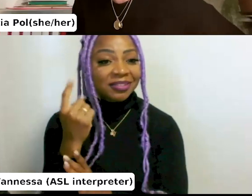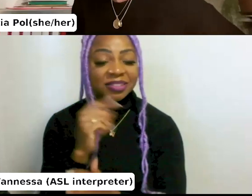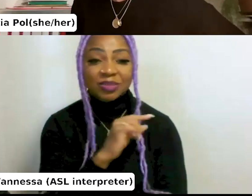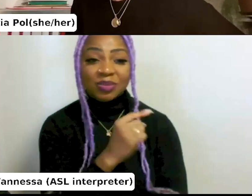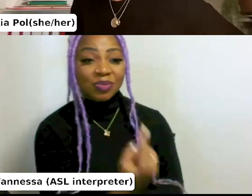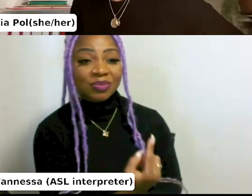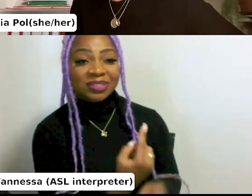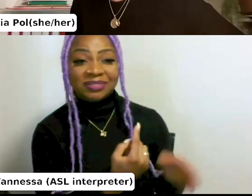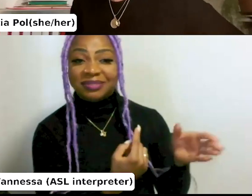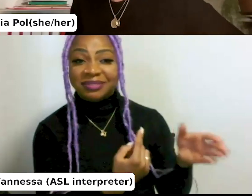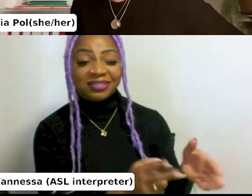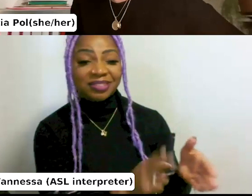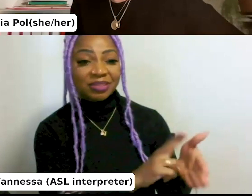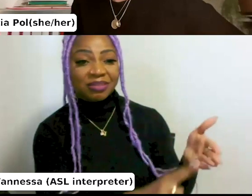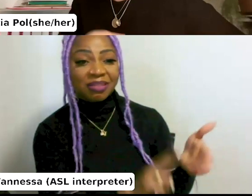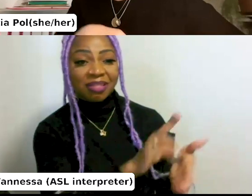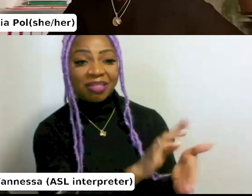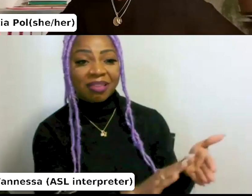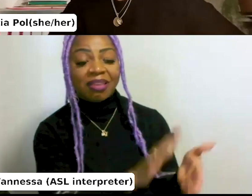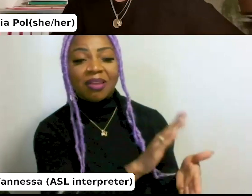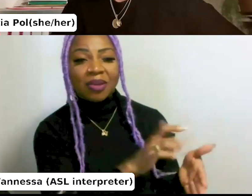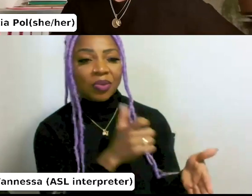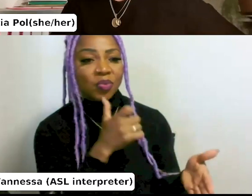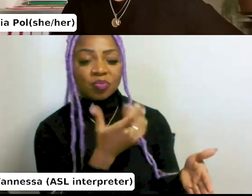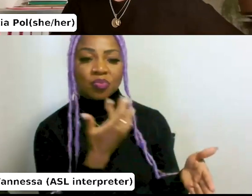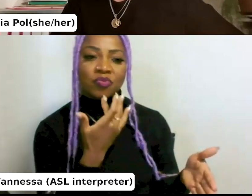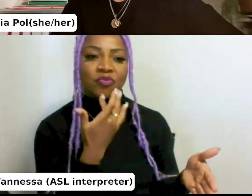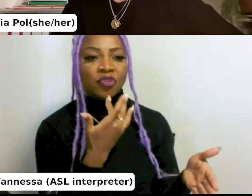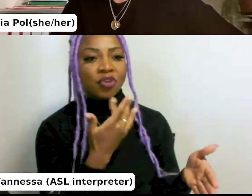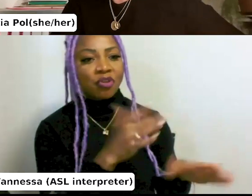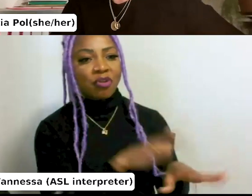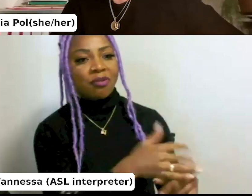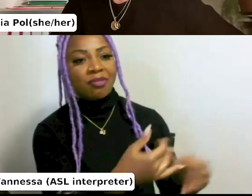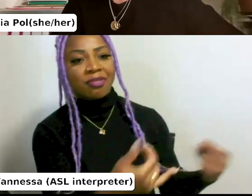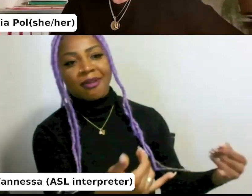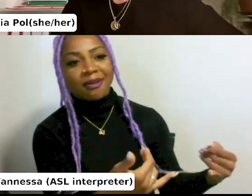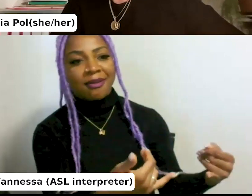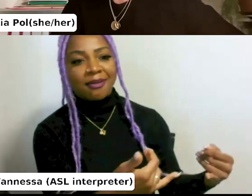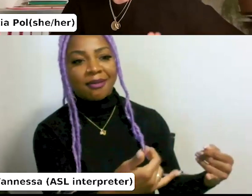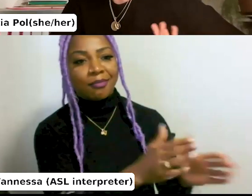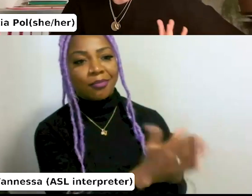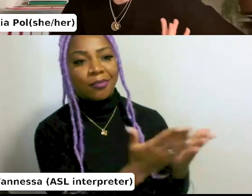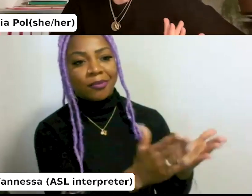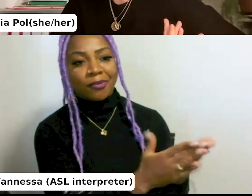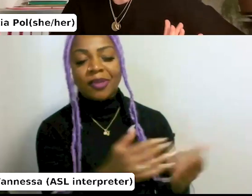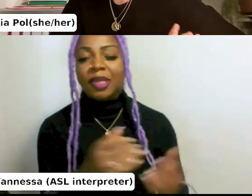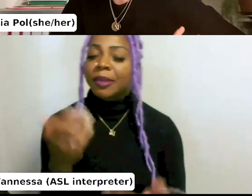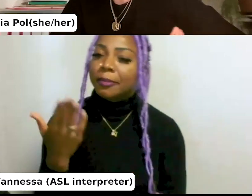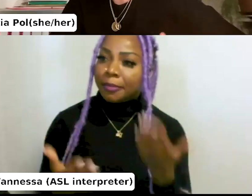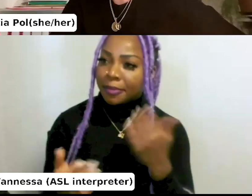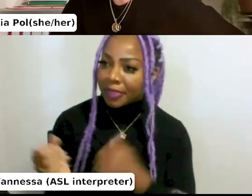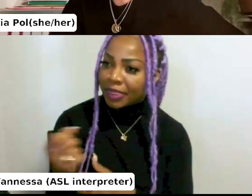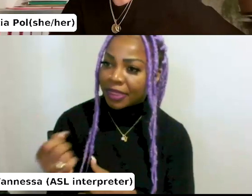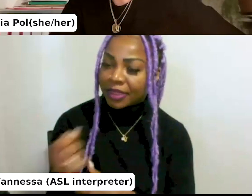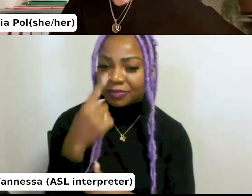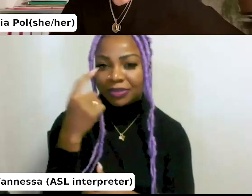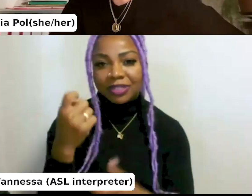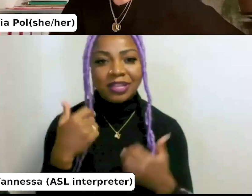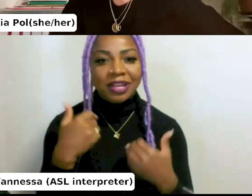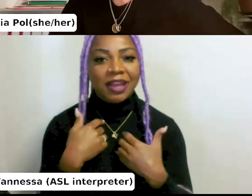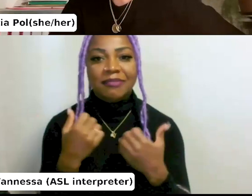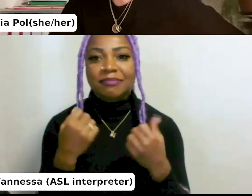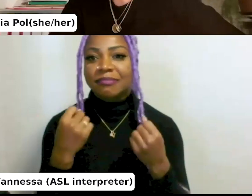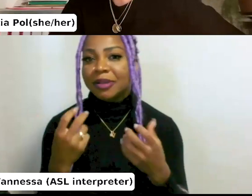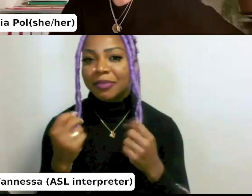asking, um, for digital versions and maybe yes, uh, because you of course deal with a lot of different